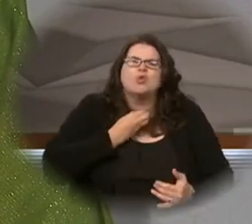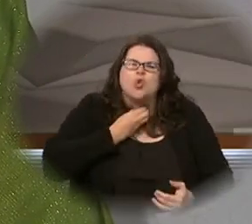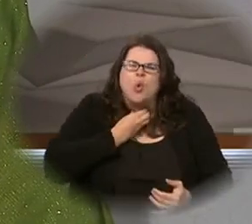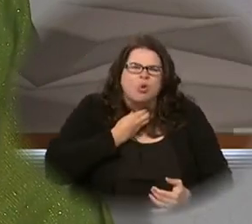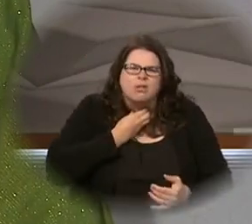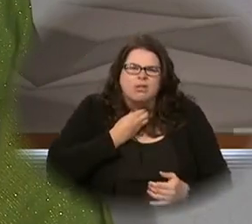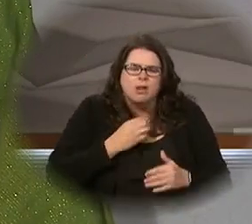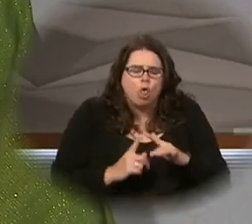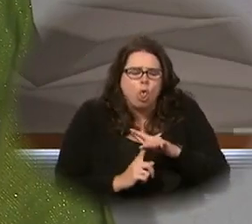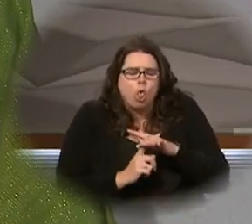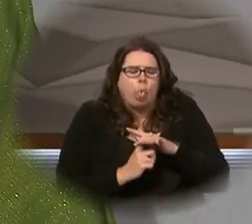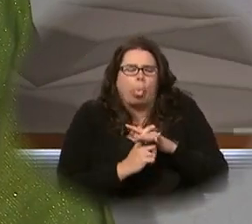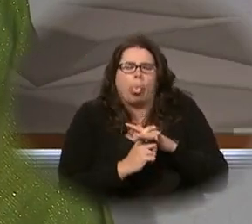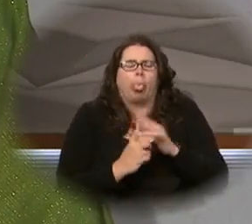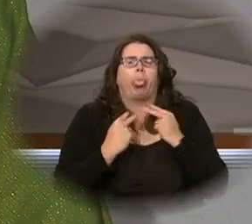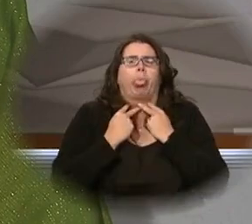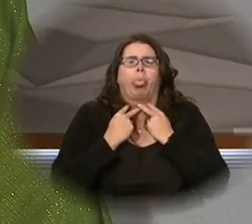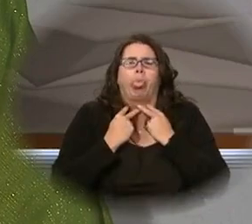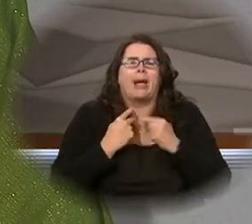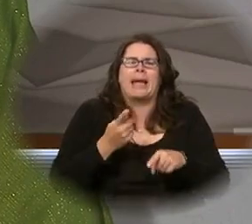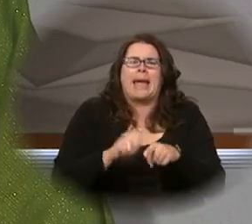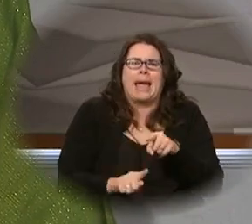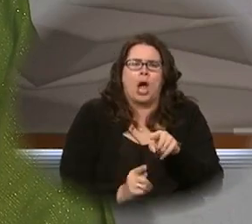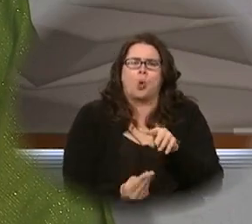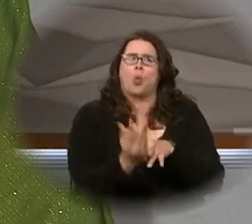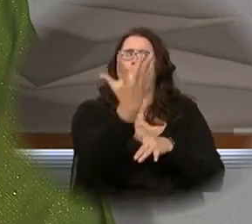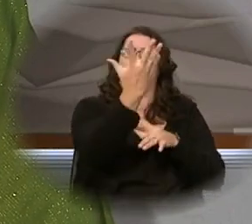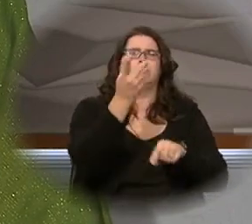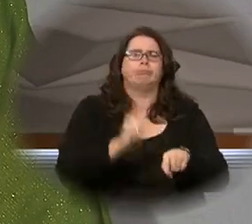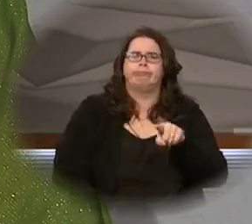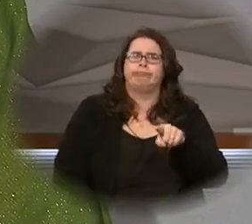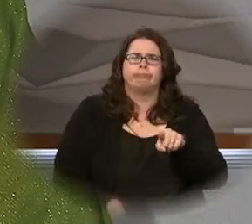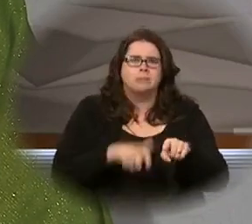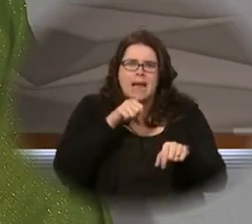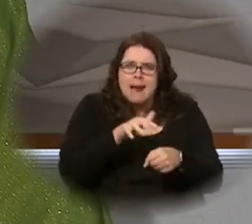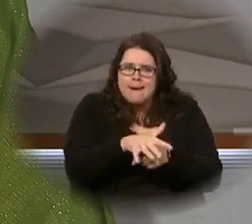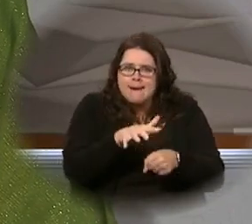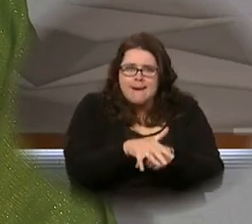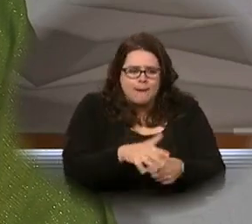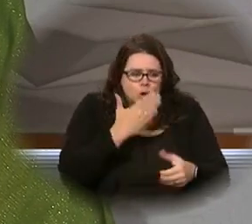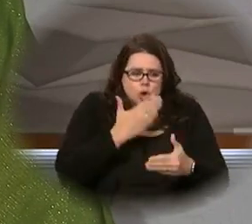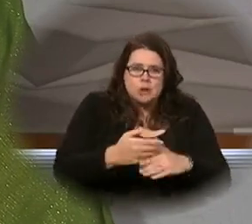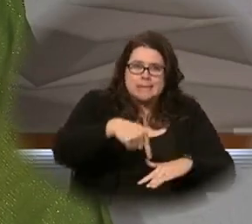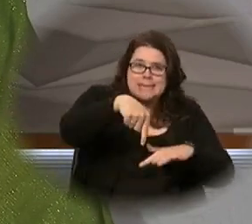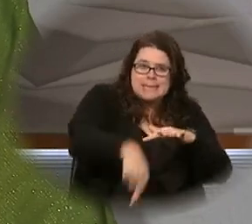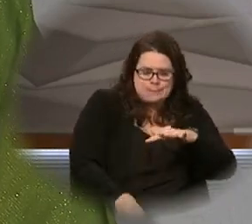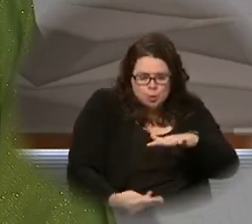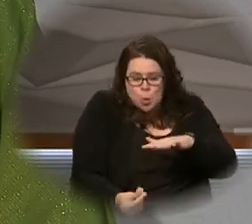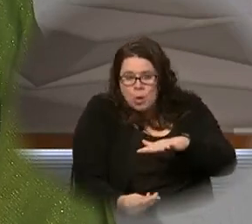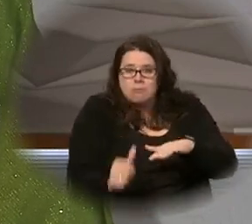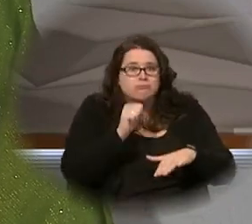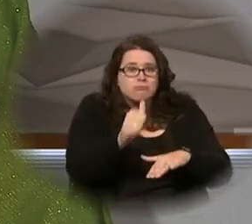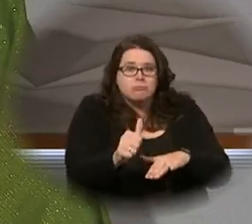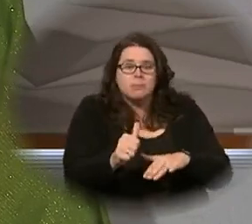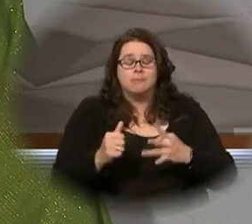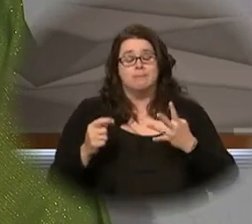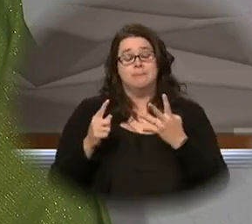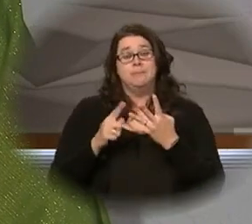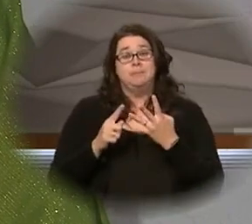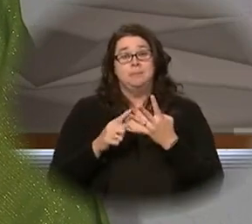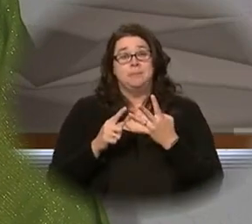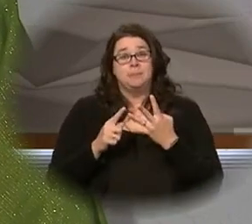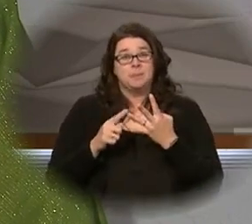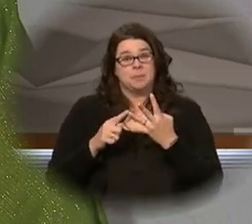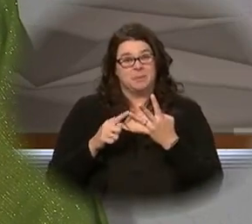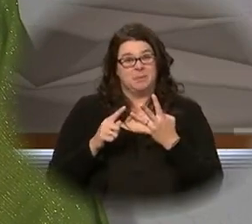just whatever was around it. didn't have the sustenance or the deep soil. Some seeds falling